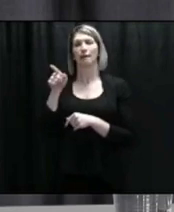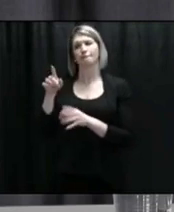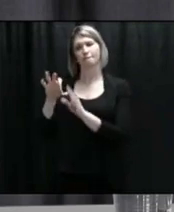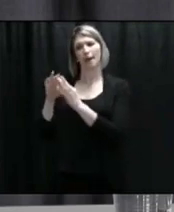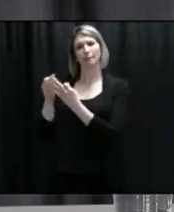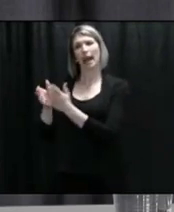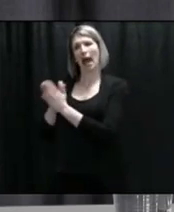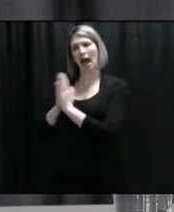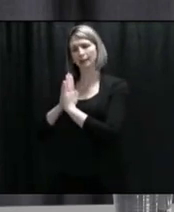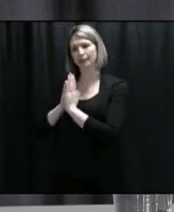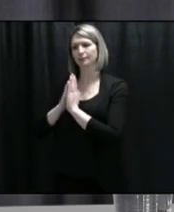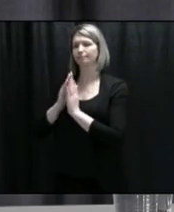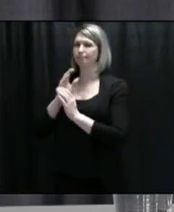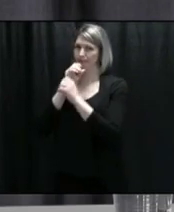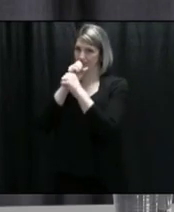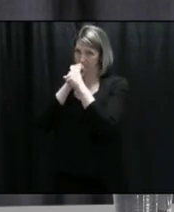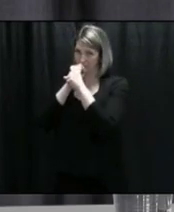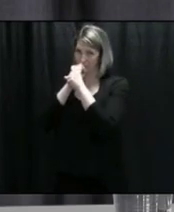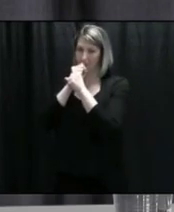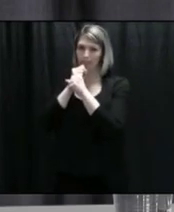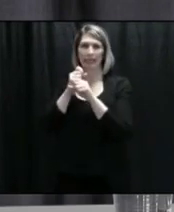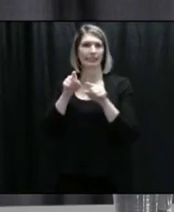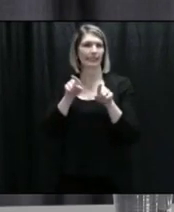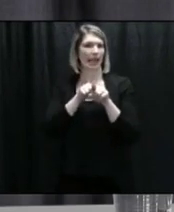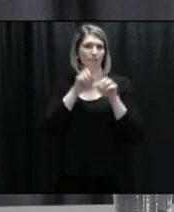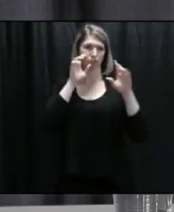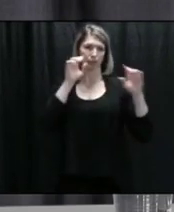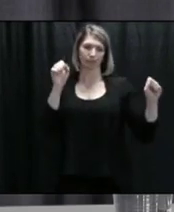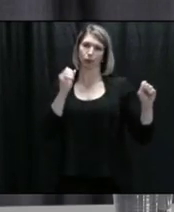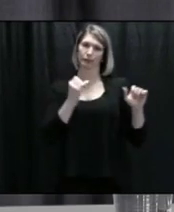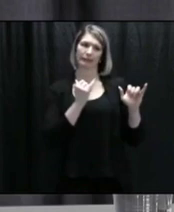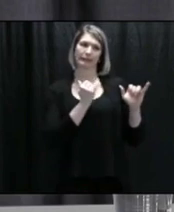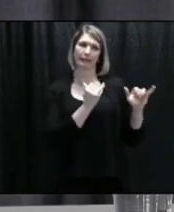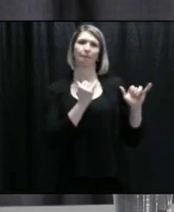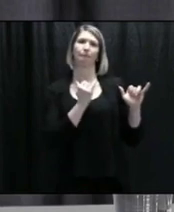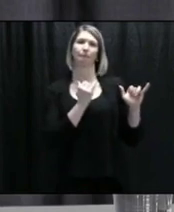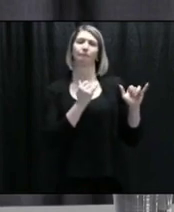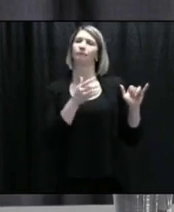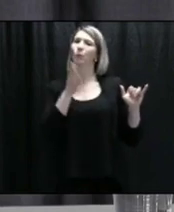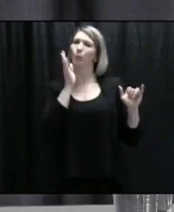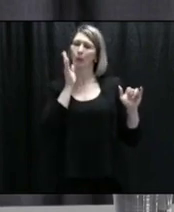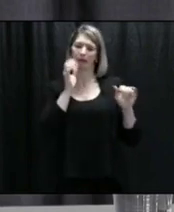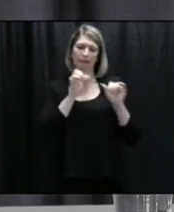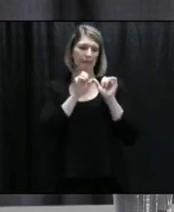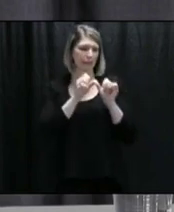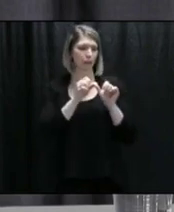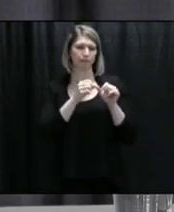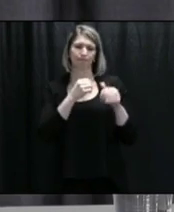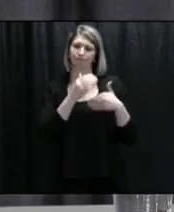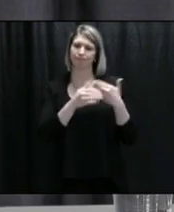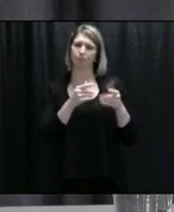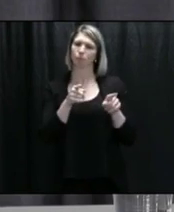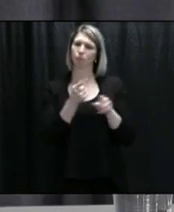So I think that's the standard bar that a lot of jurisdictions have used, and we will continue to follow that.